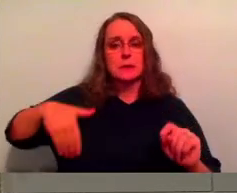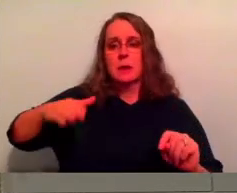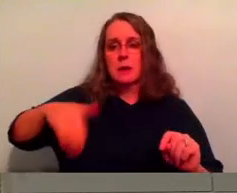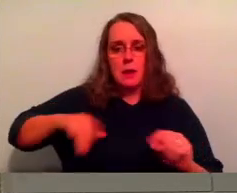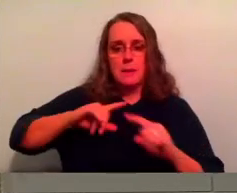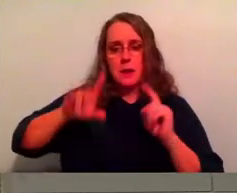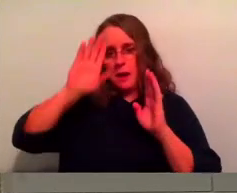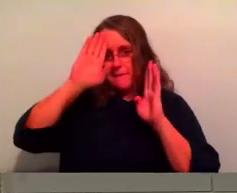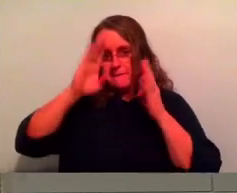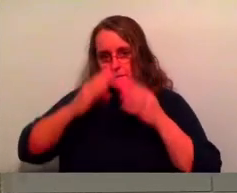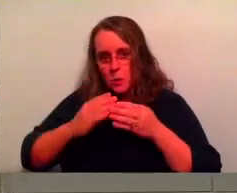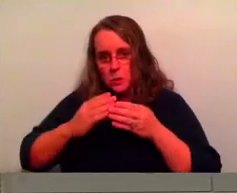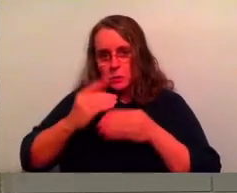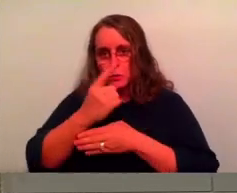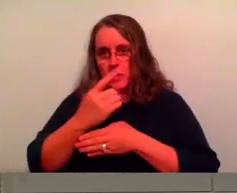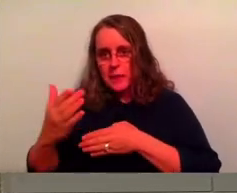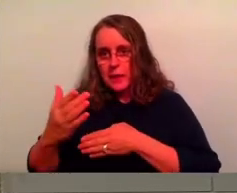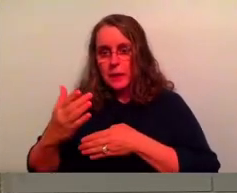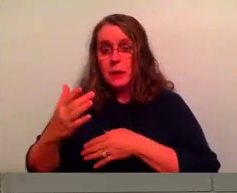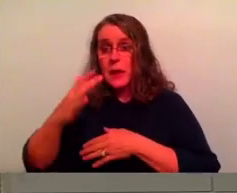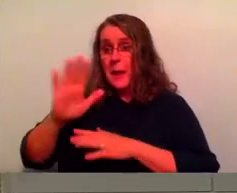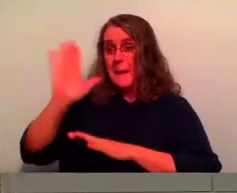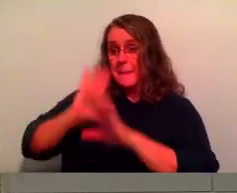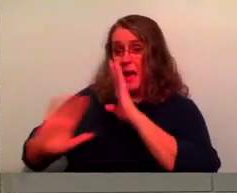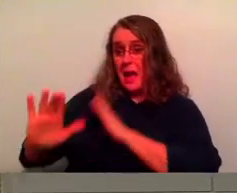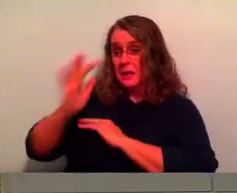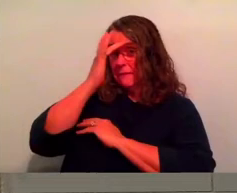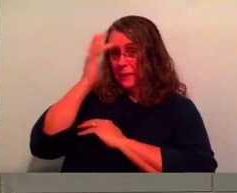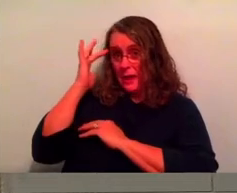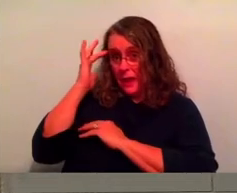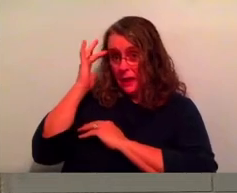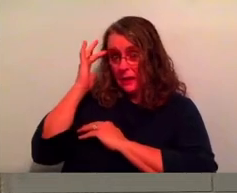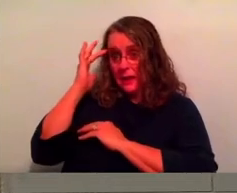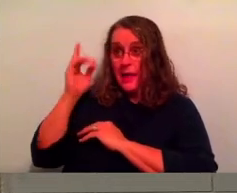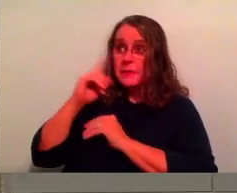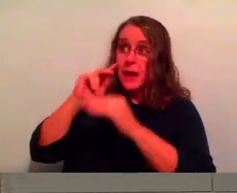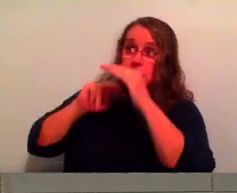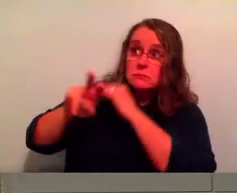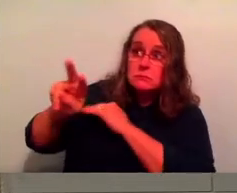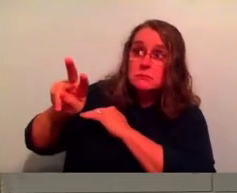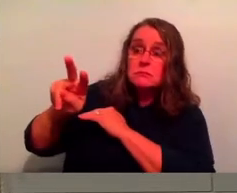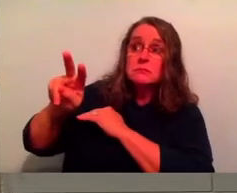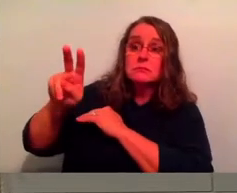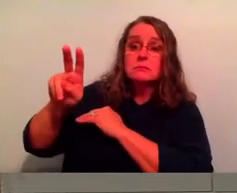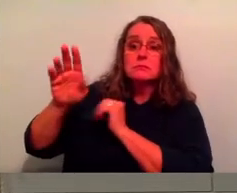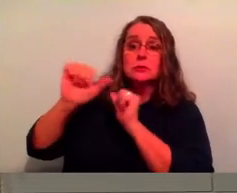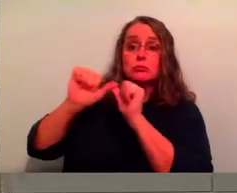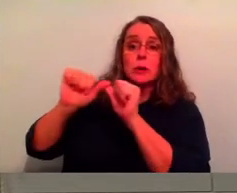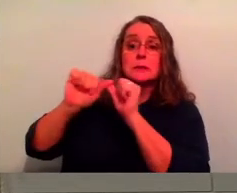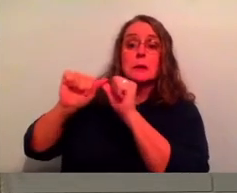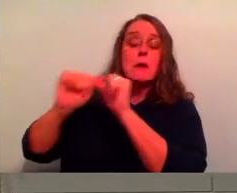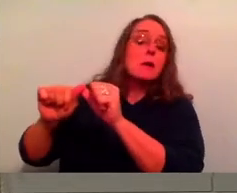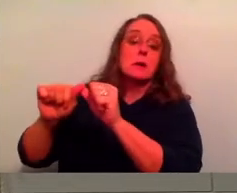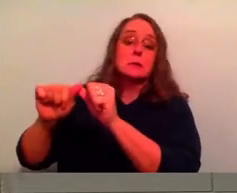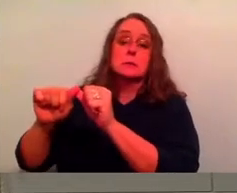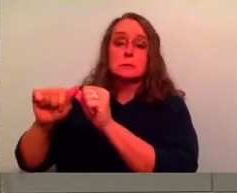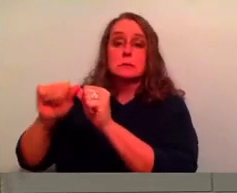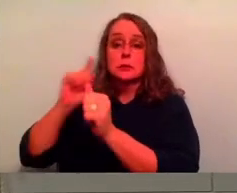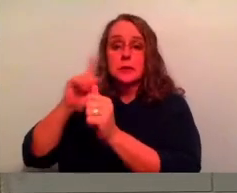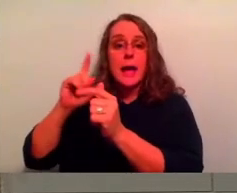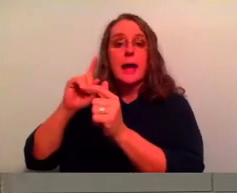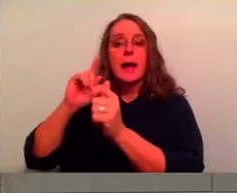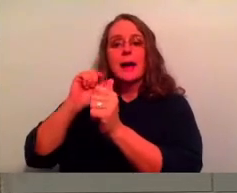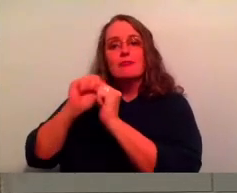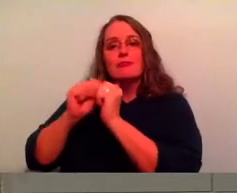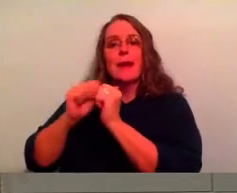thing, forgetting the past and looking forward to what lies ahead. I press on to reach the end of the race and receive the heavenly